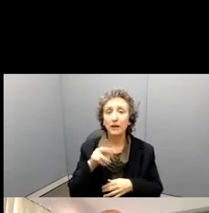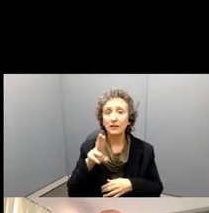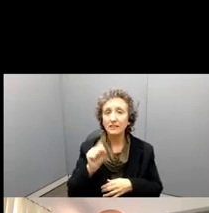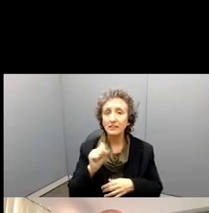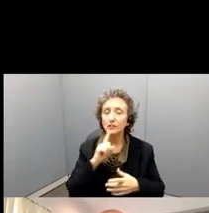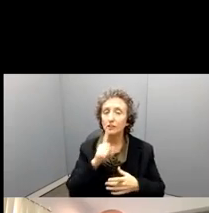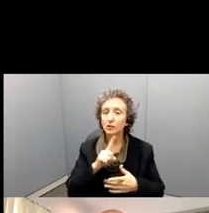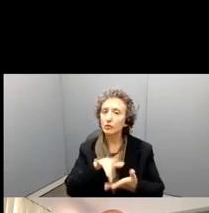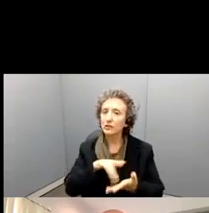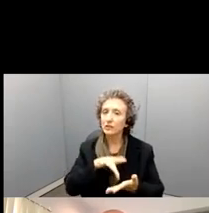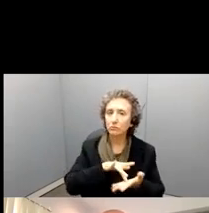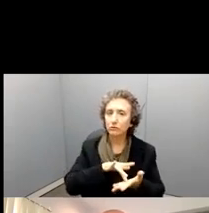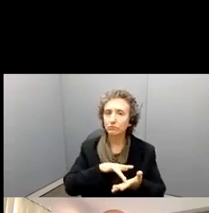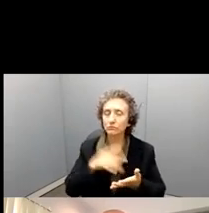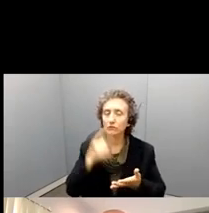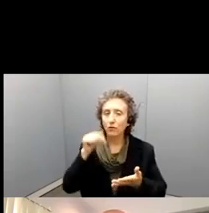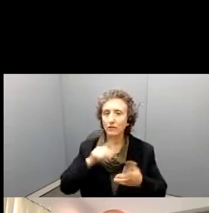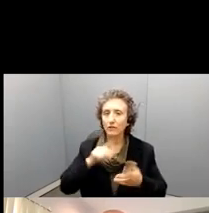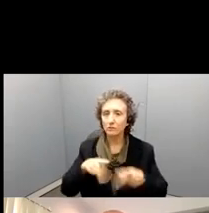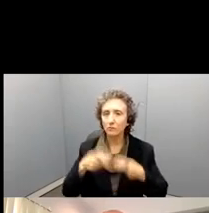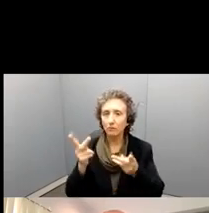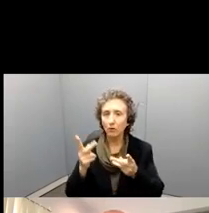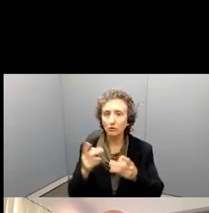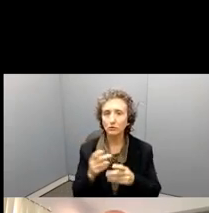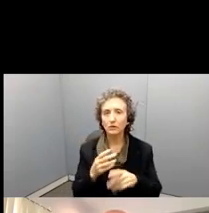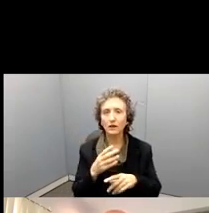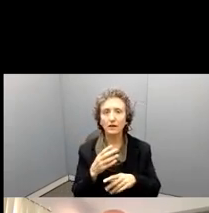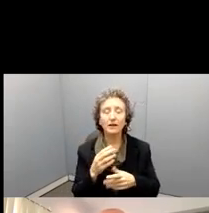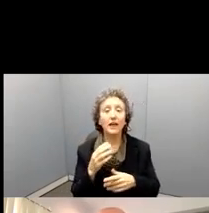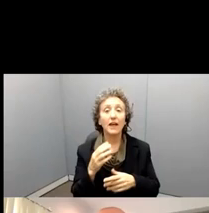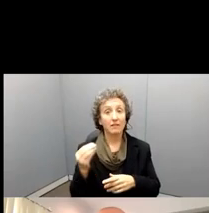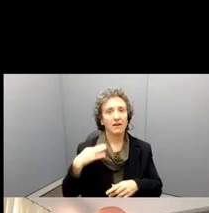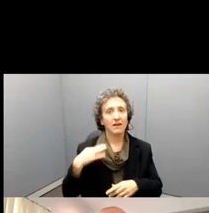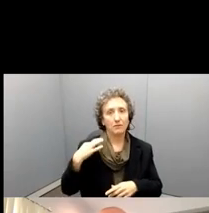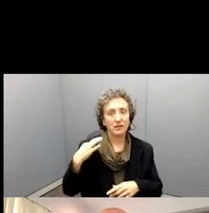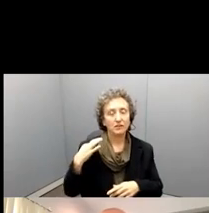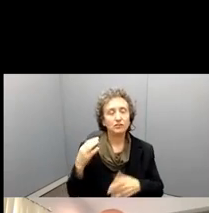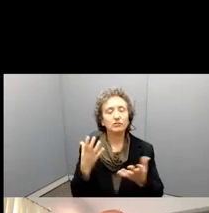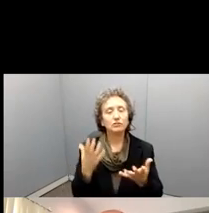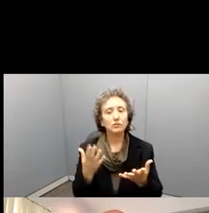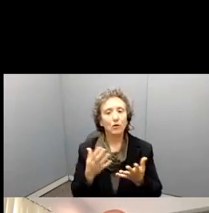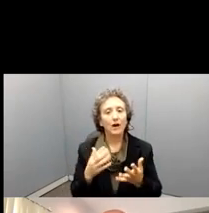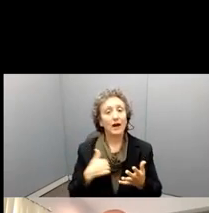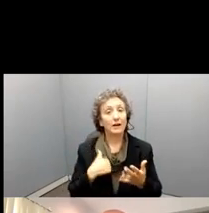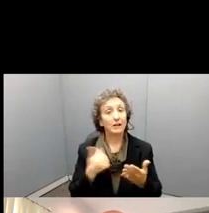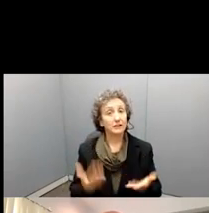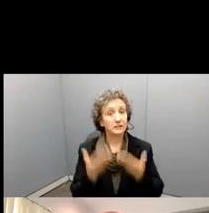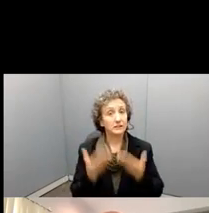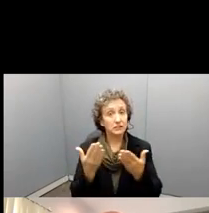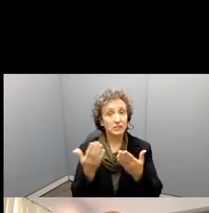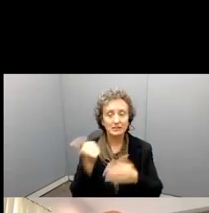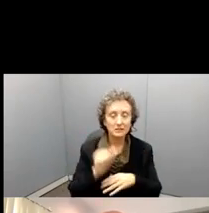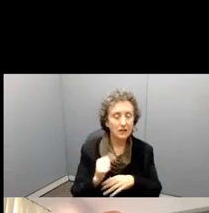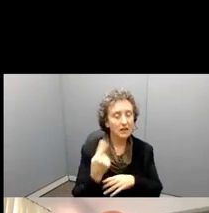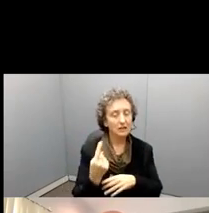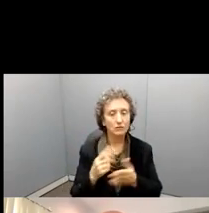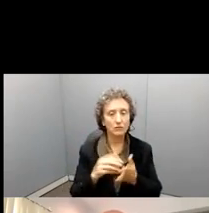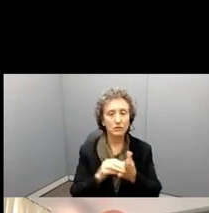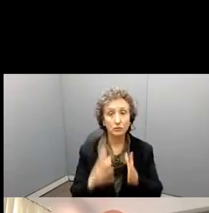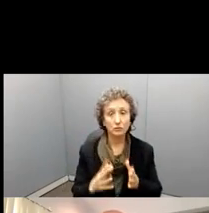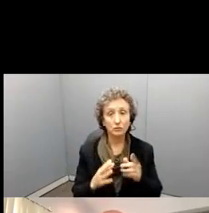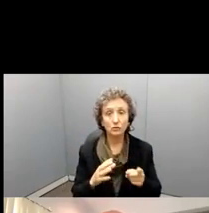the proposal and this, this application. I always suggest that any student and that work, they work